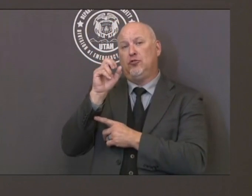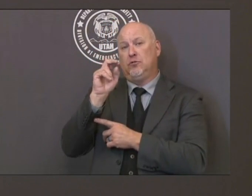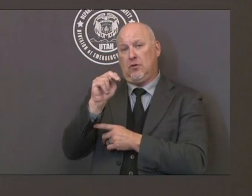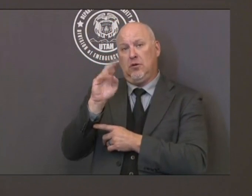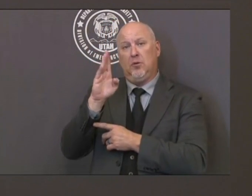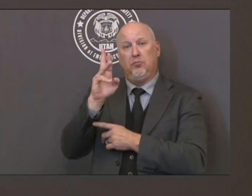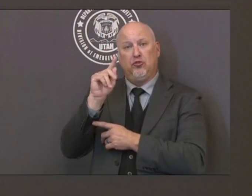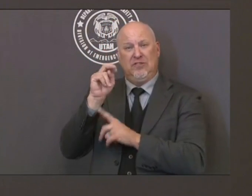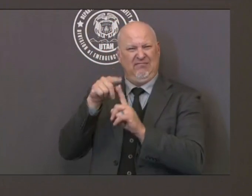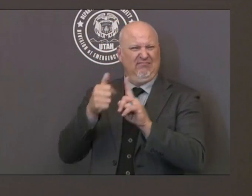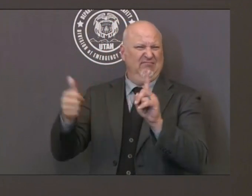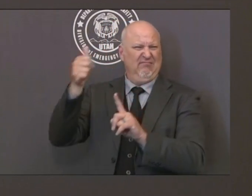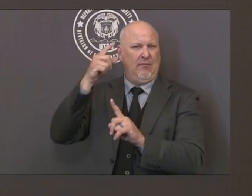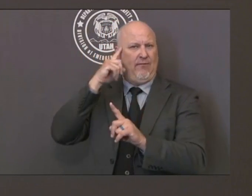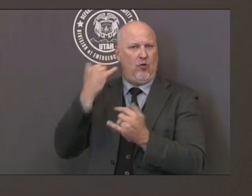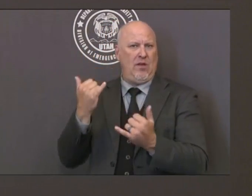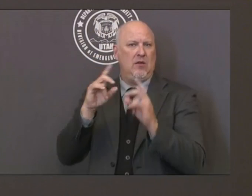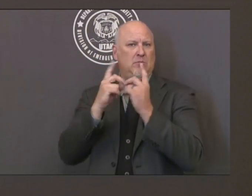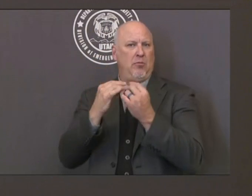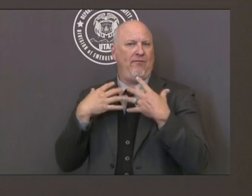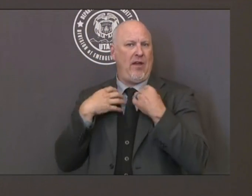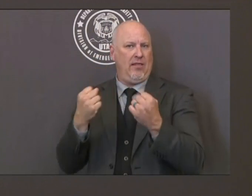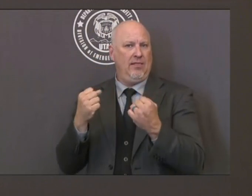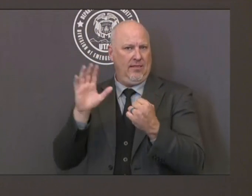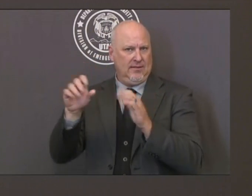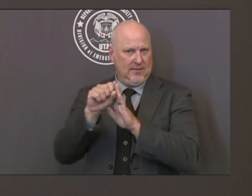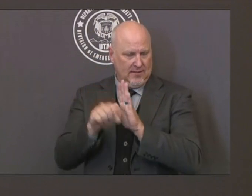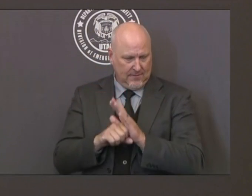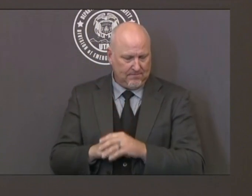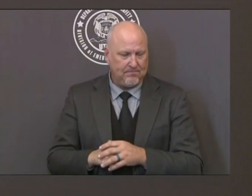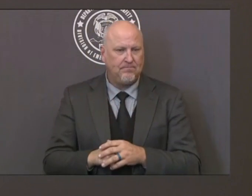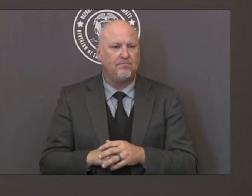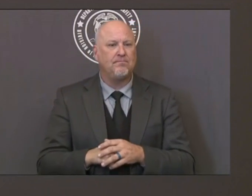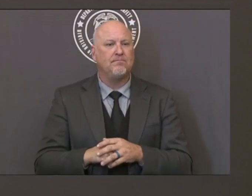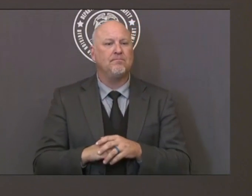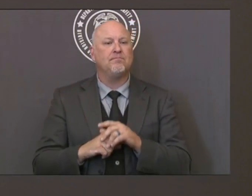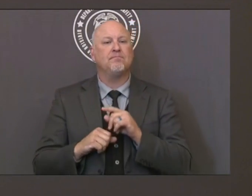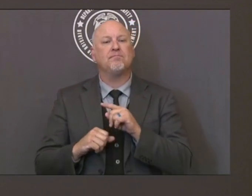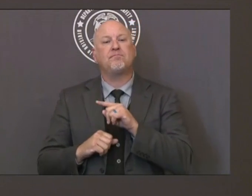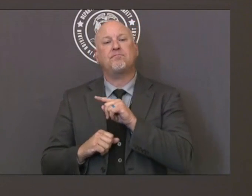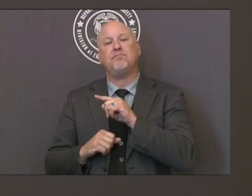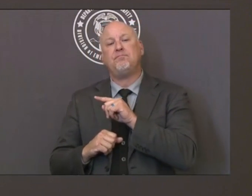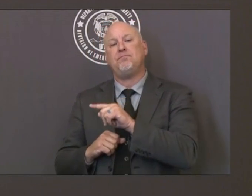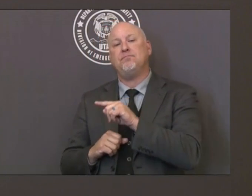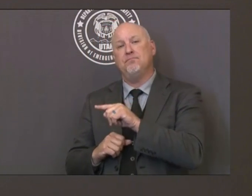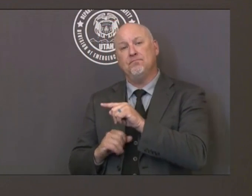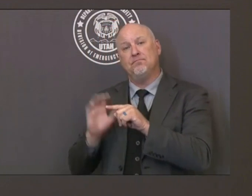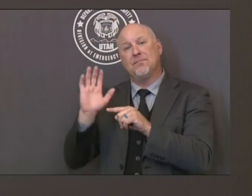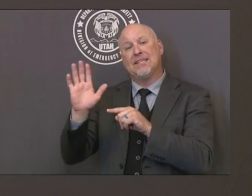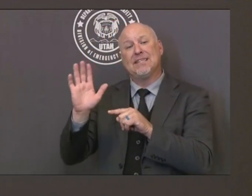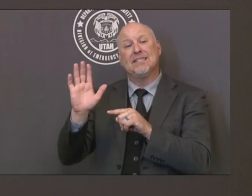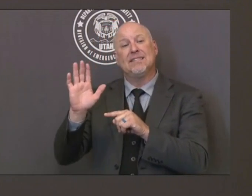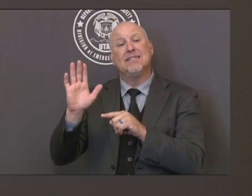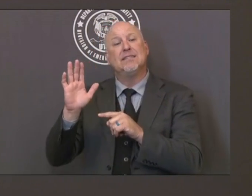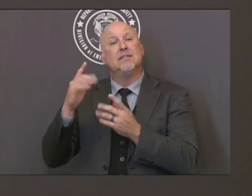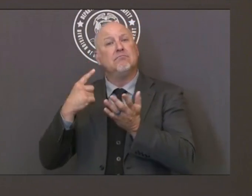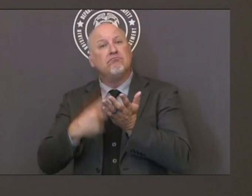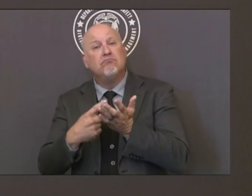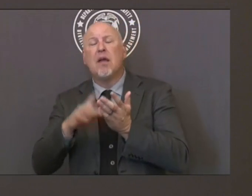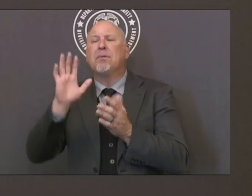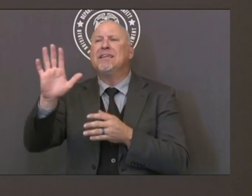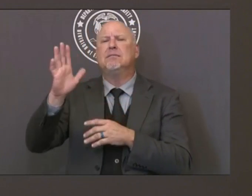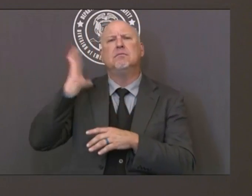director of our health department. His background of command and control and designation